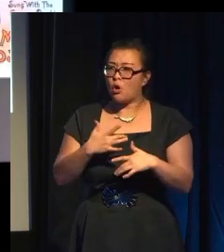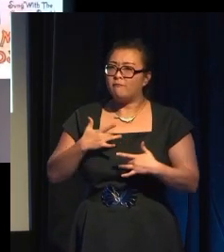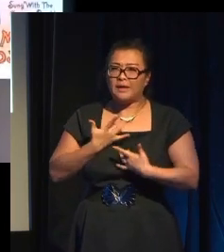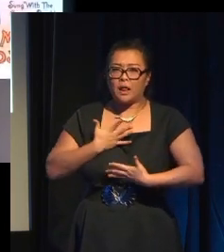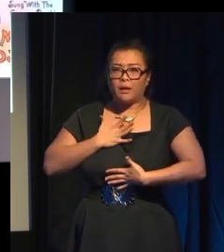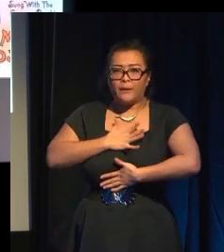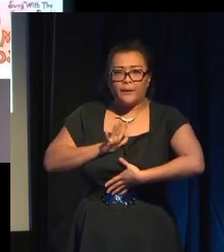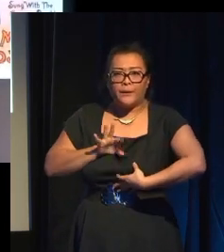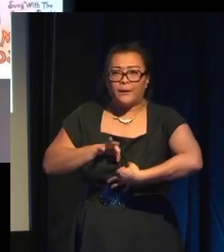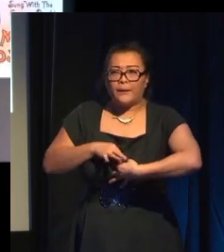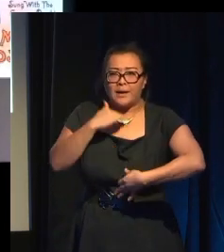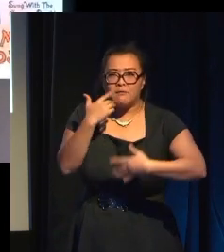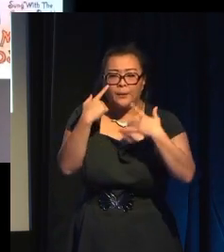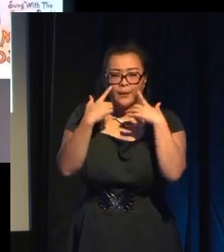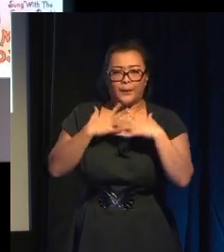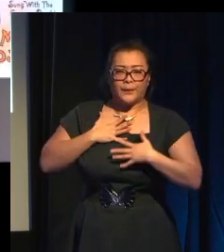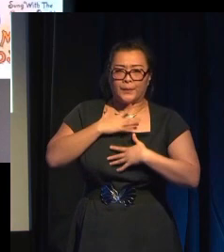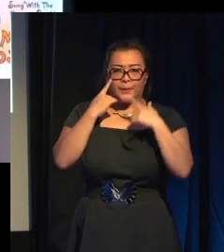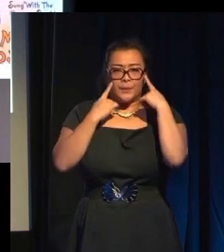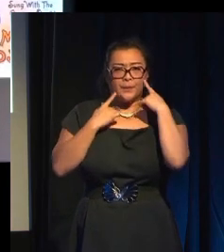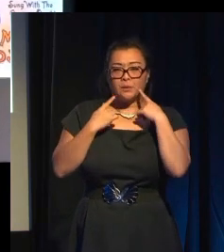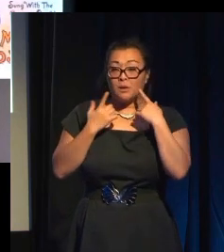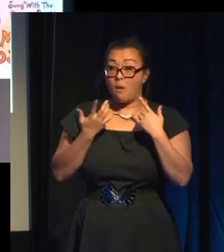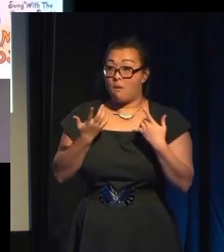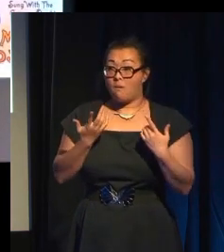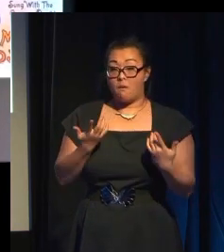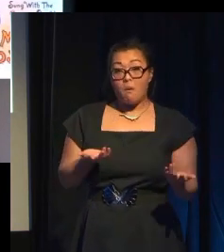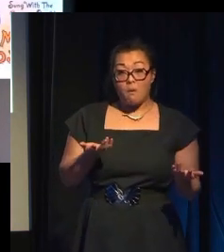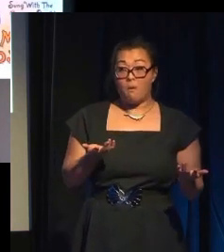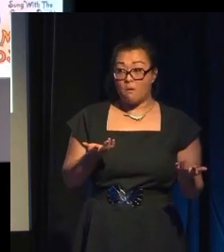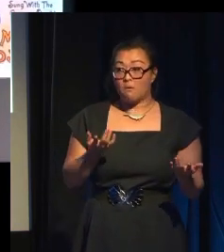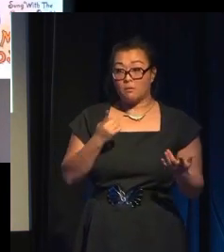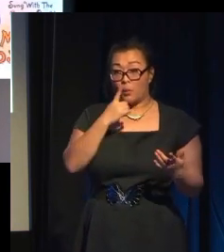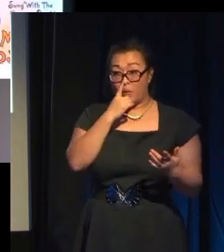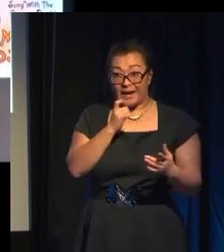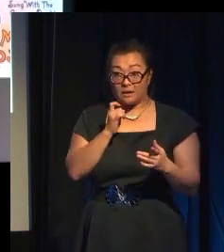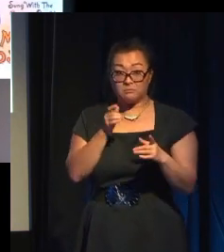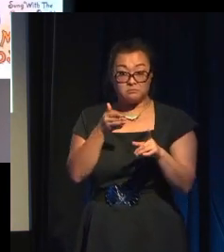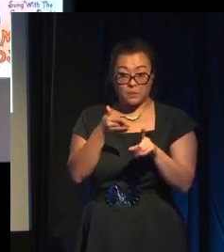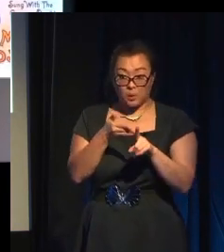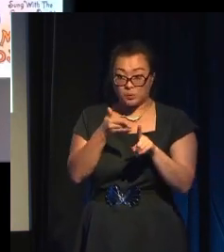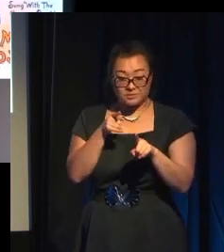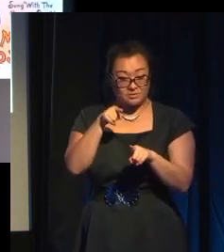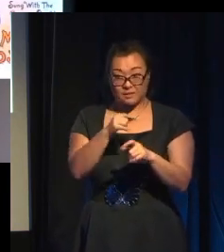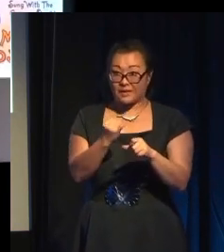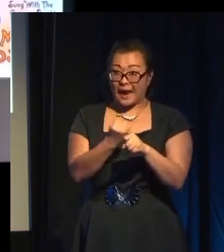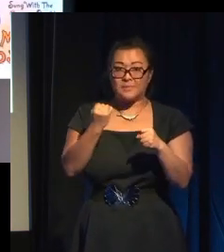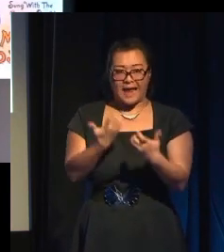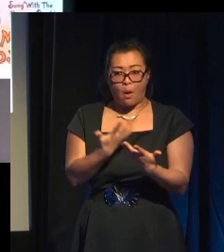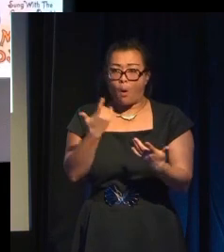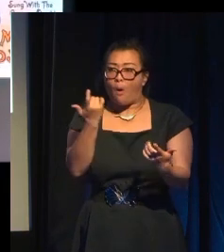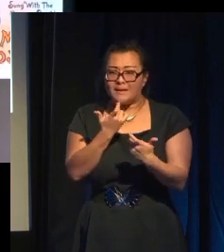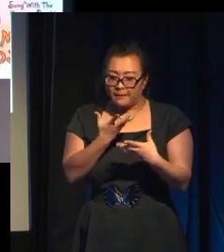Maybe we should notice the lack of comedy in games in our industry at the moment. Because, as I said, you know, film and